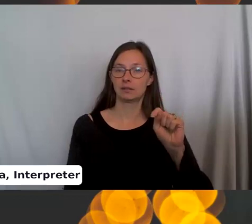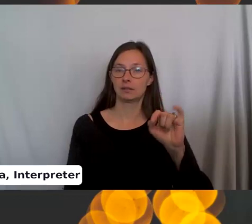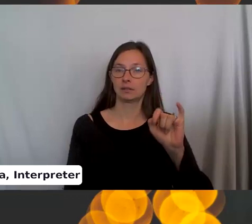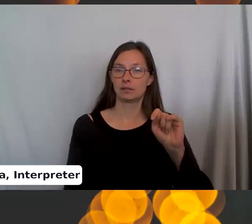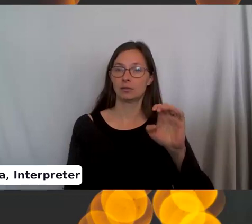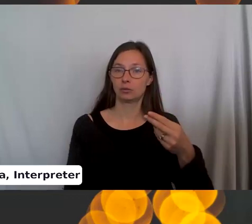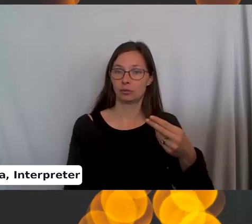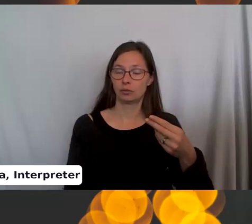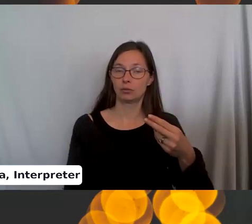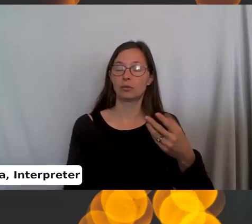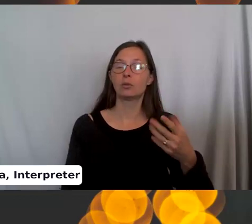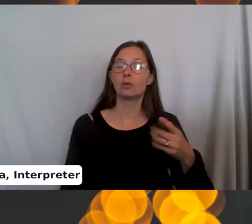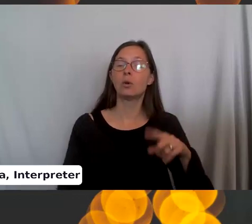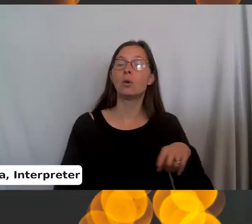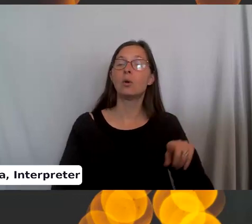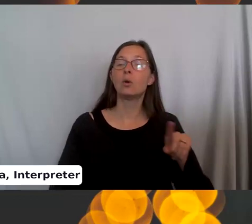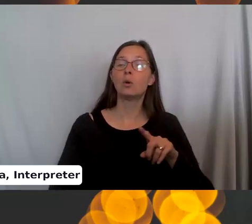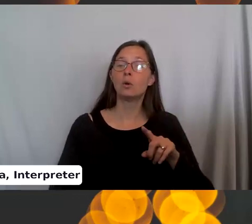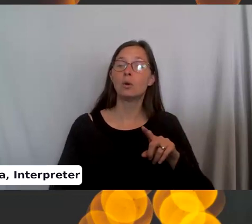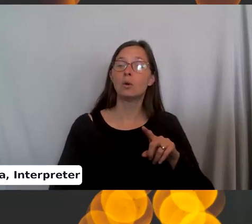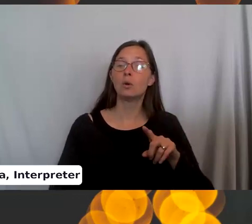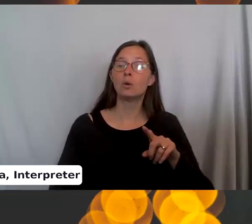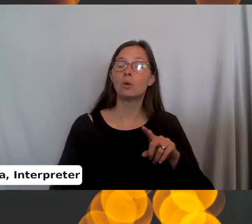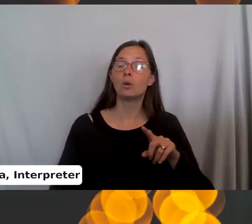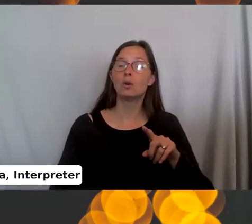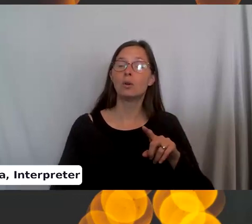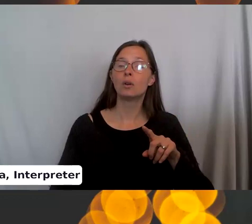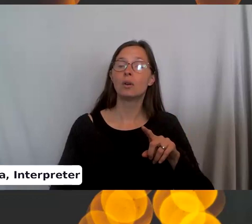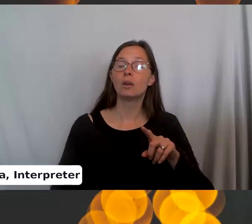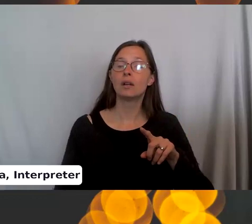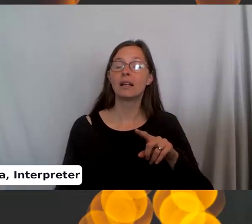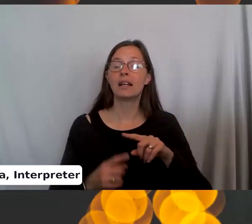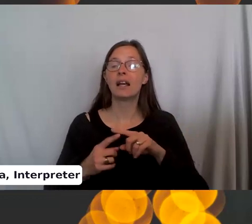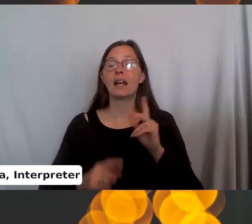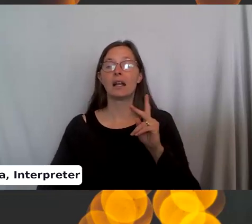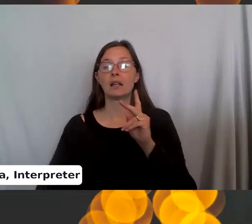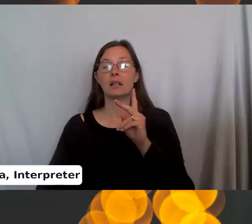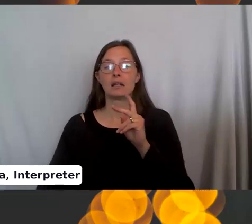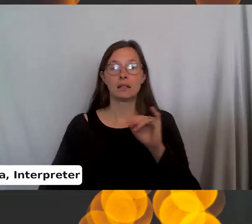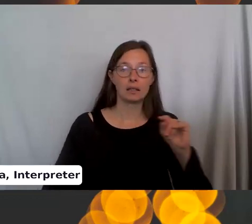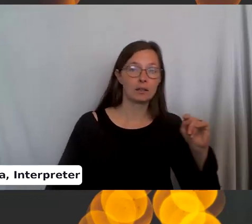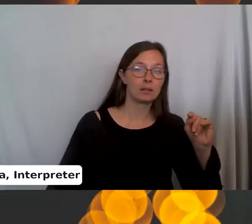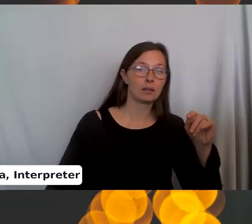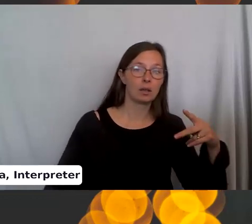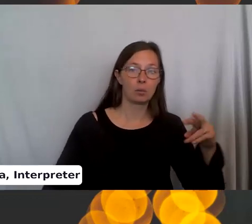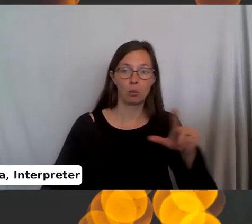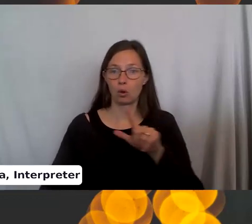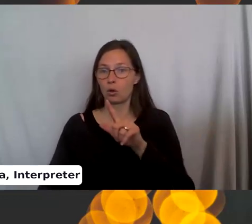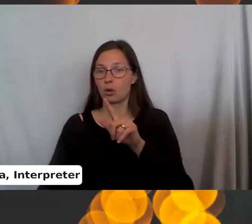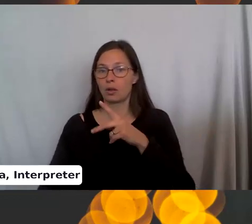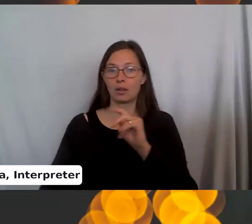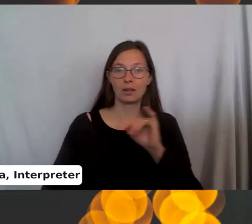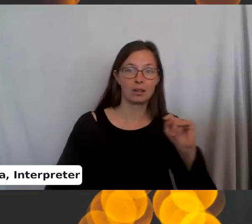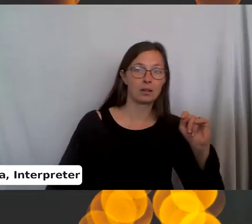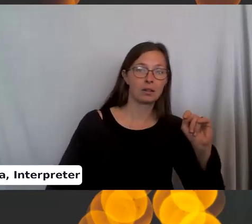So if you just knit one side and purl back, knit and then purl, what's going to happen is the whole front will be knit, the whole